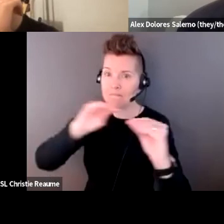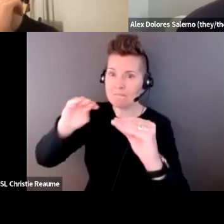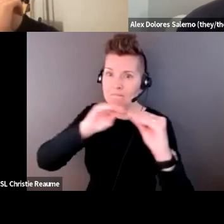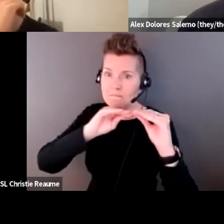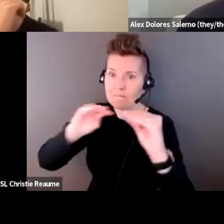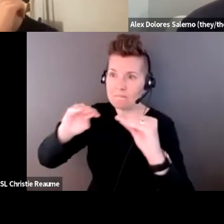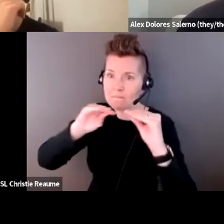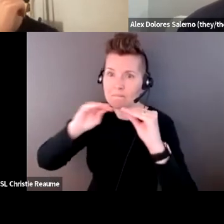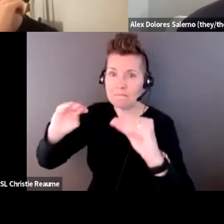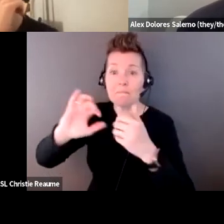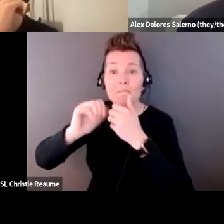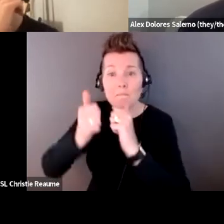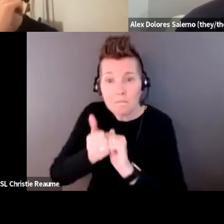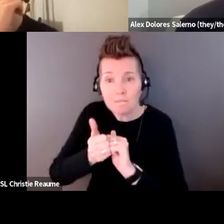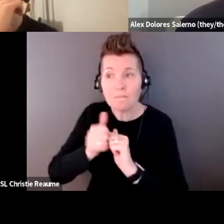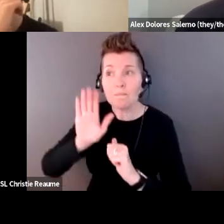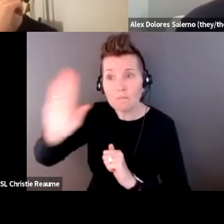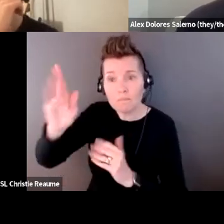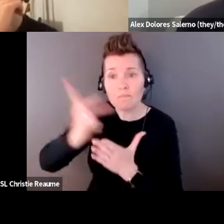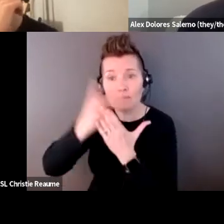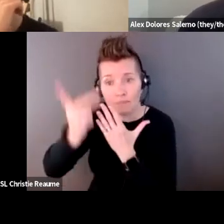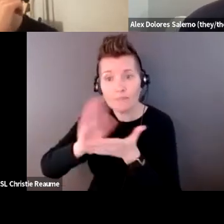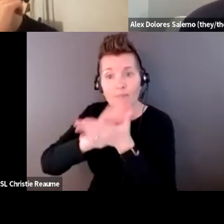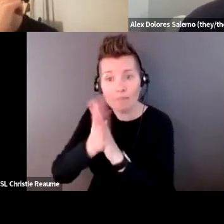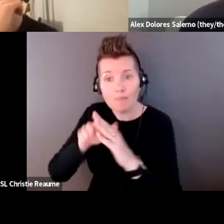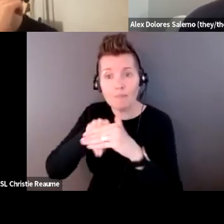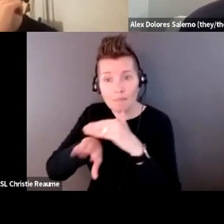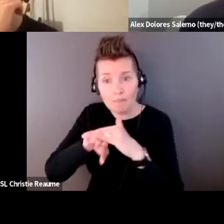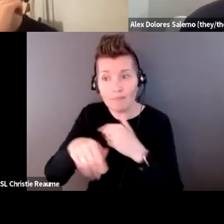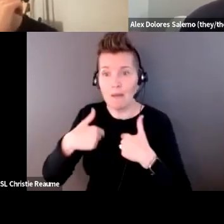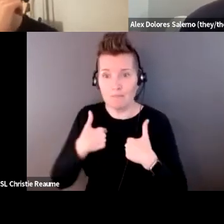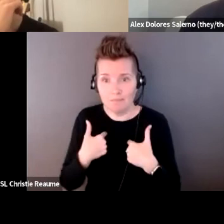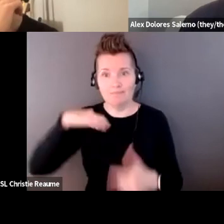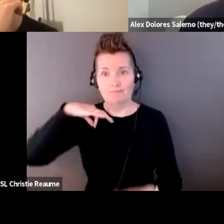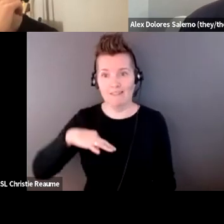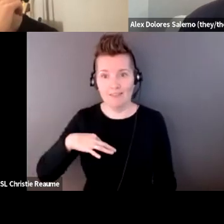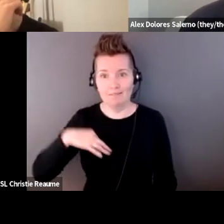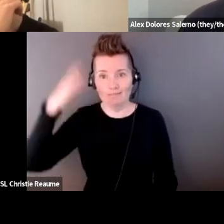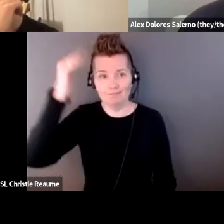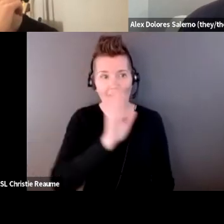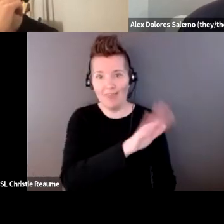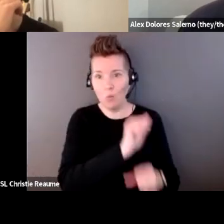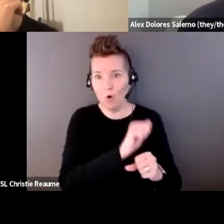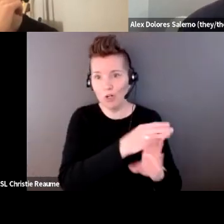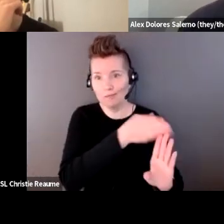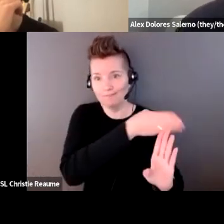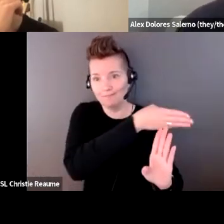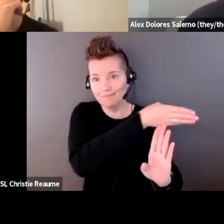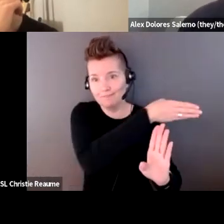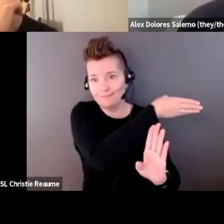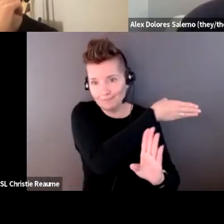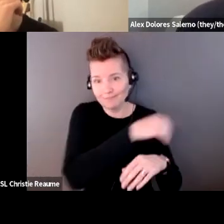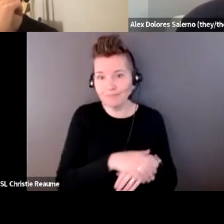how to make their programming accessible on like how to provide virtual options. So I've been doing a lot of virtual